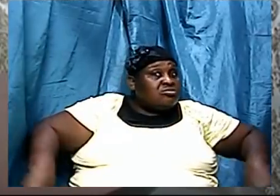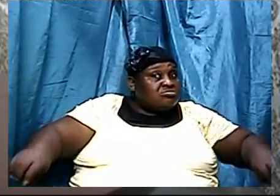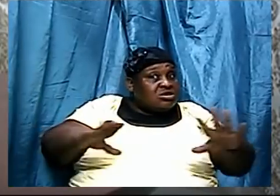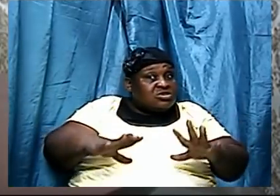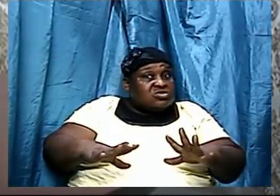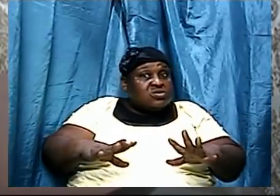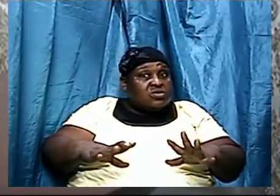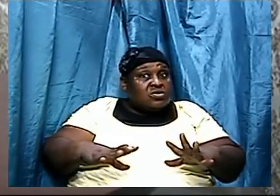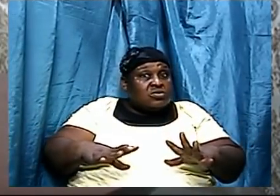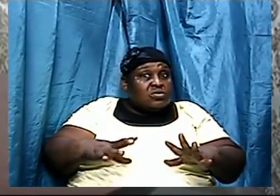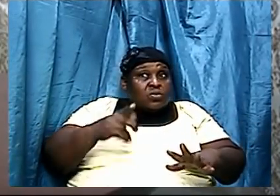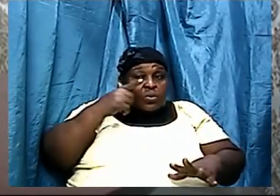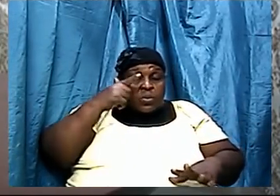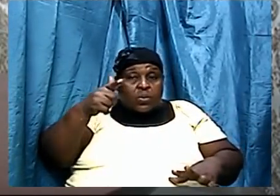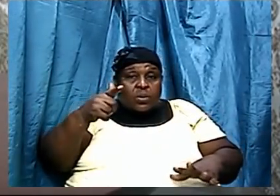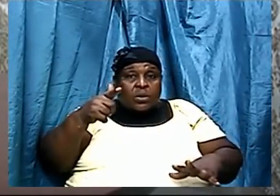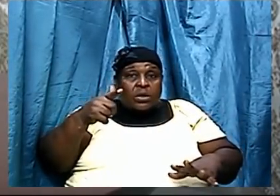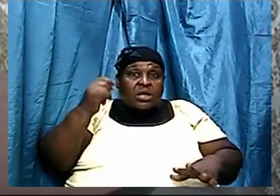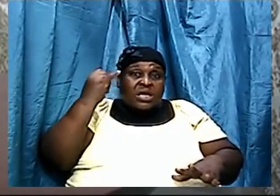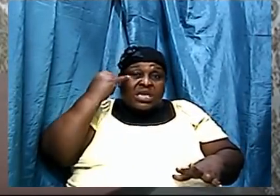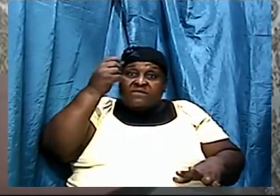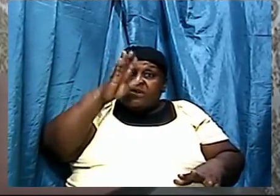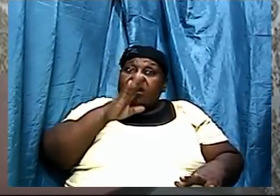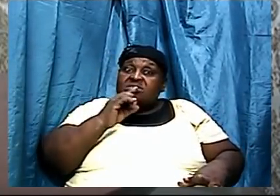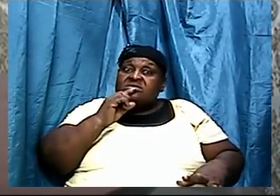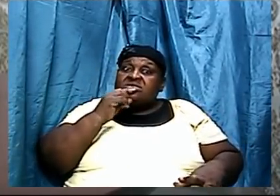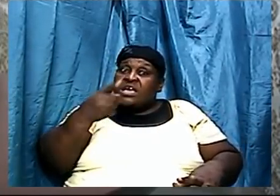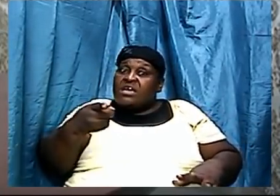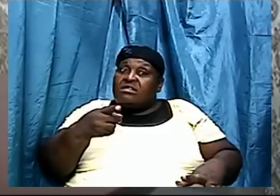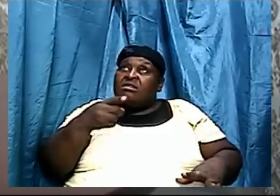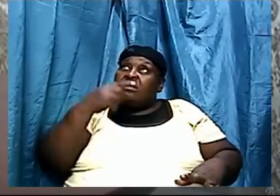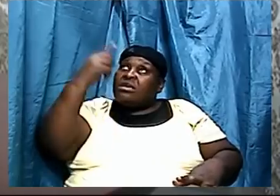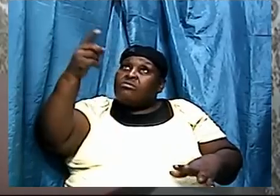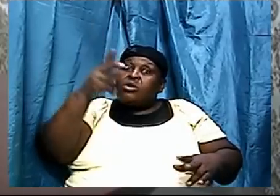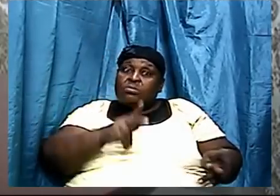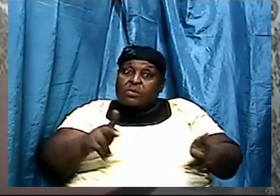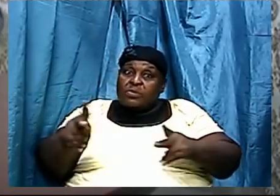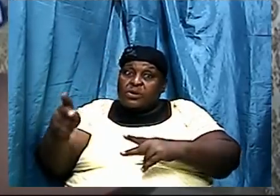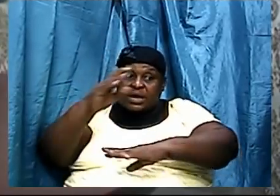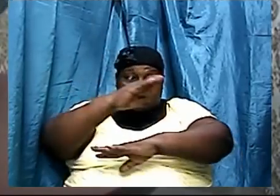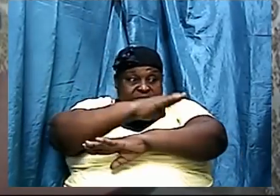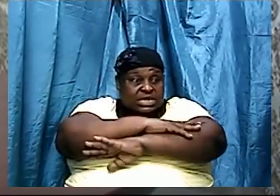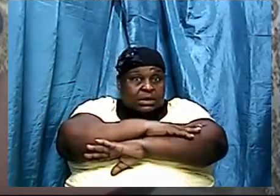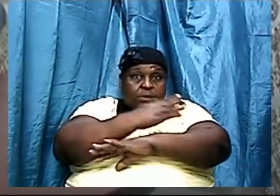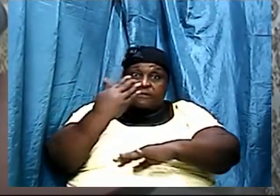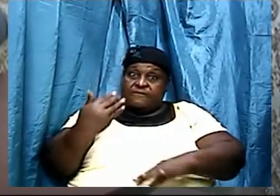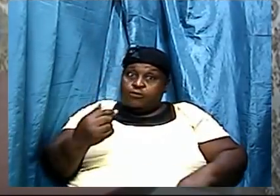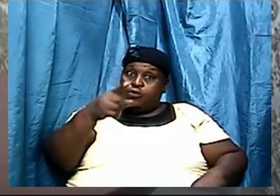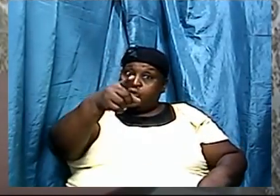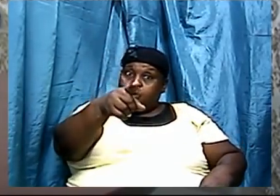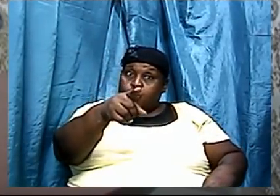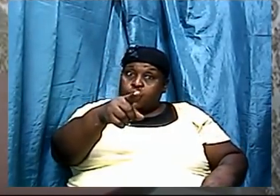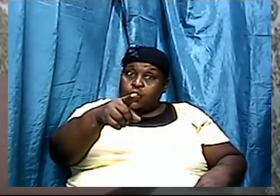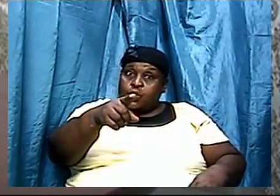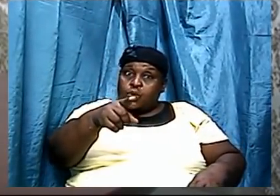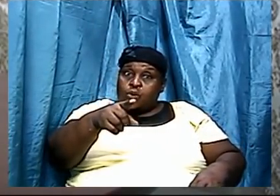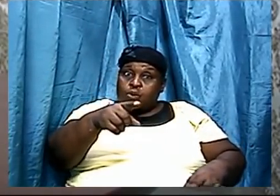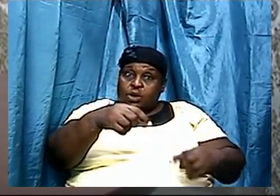he's going to prepare a table for you in the presence of your enemy in the midst of a desert let God be true